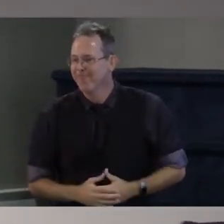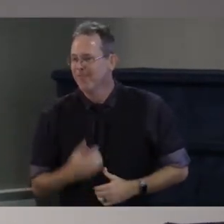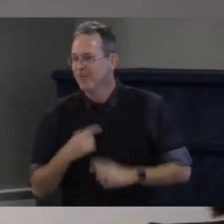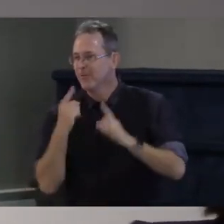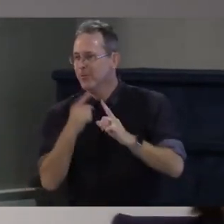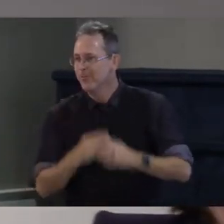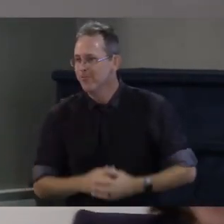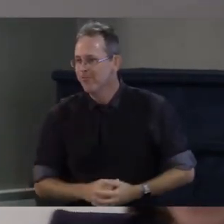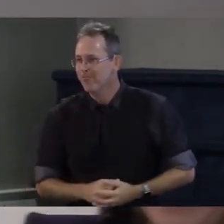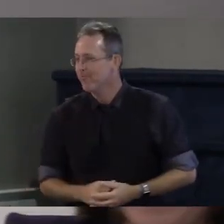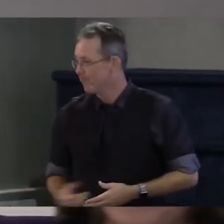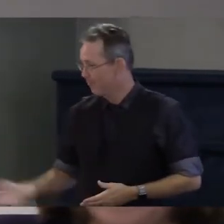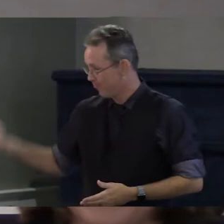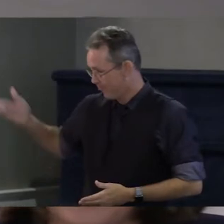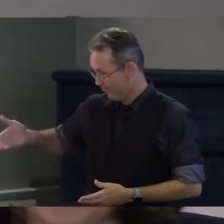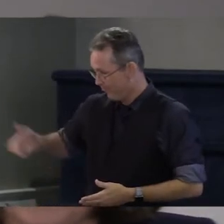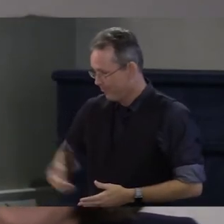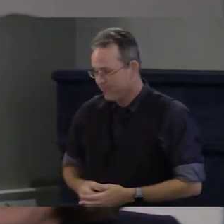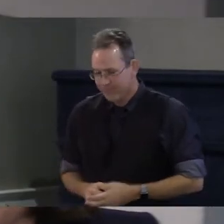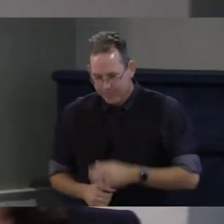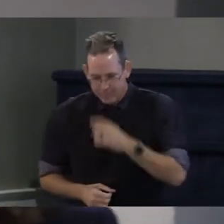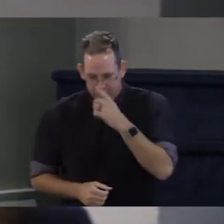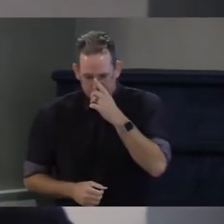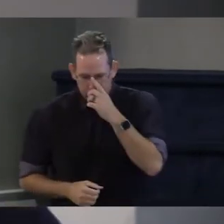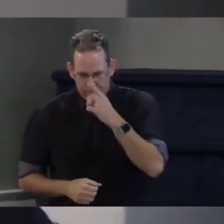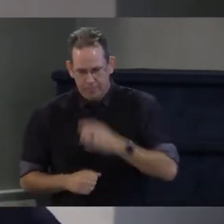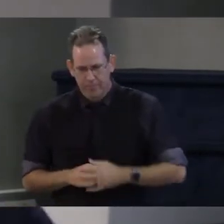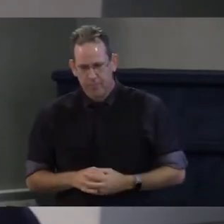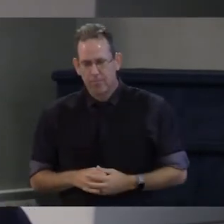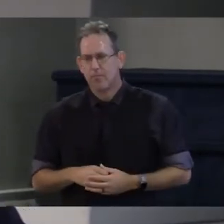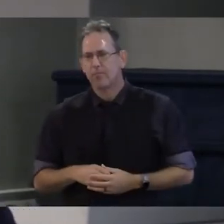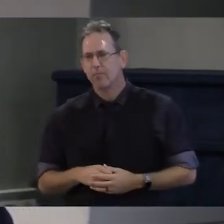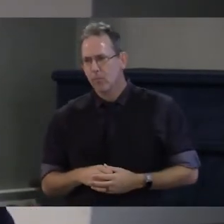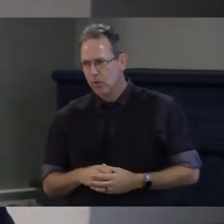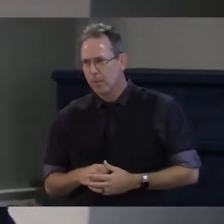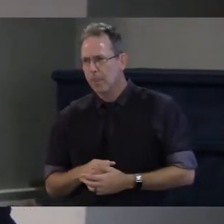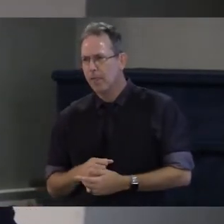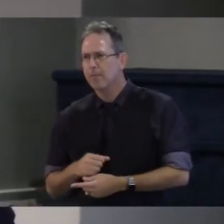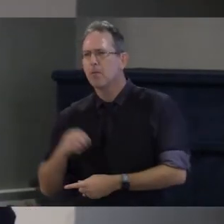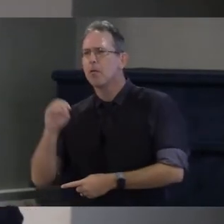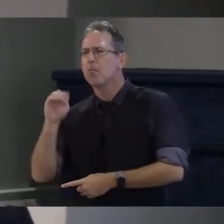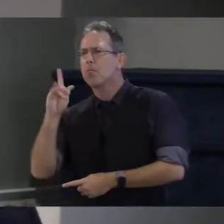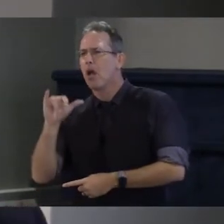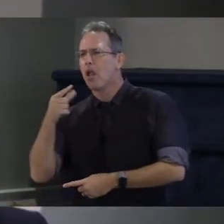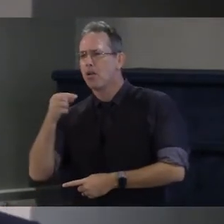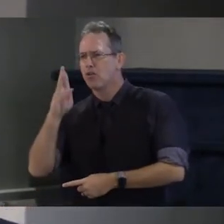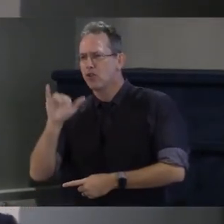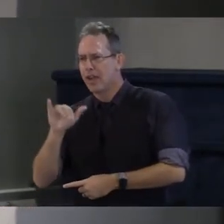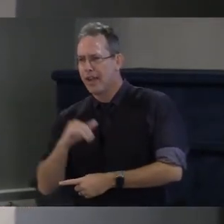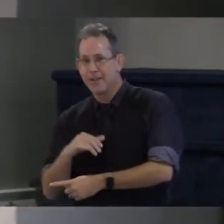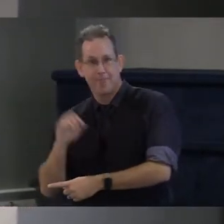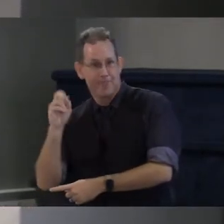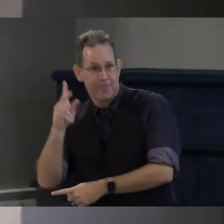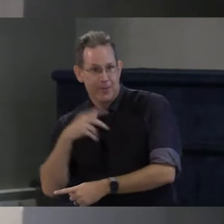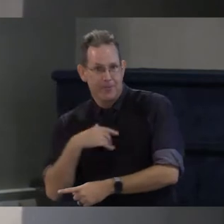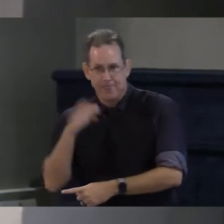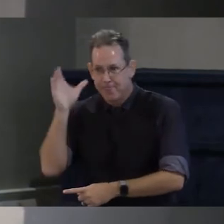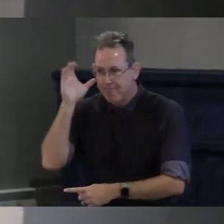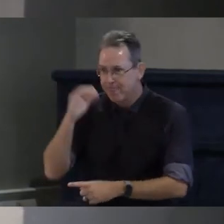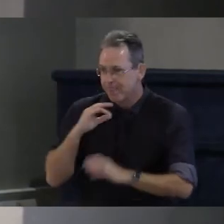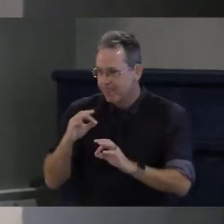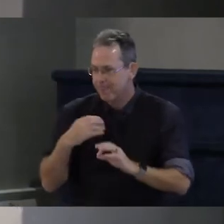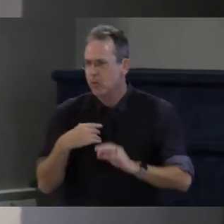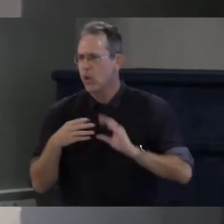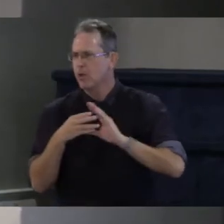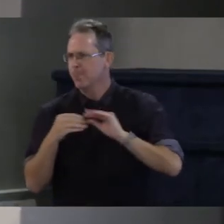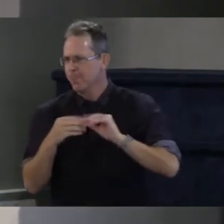Molly Gray good afternoon I just want to make sure everyone can hear me okay yes okay wonderful my